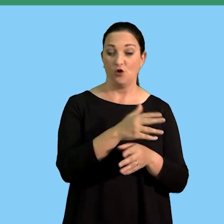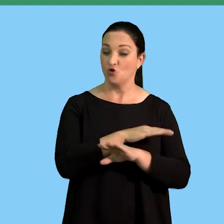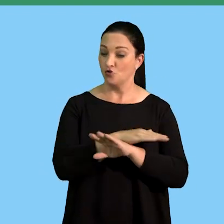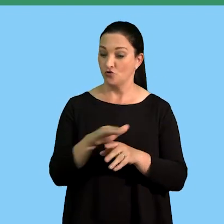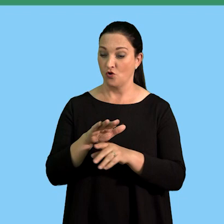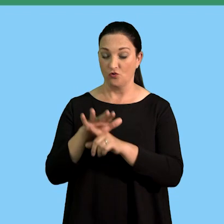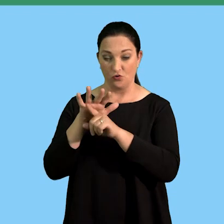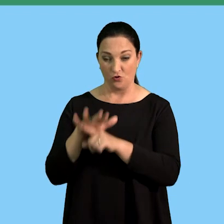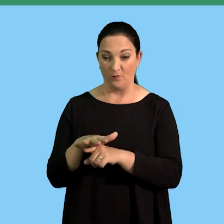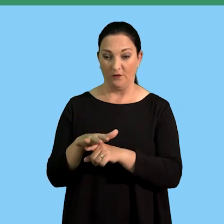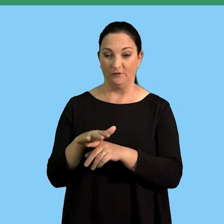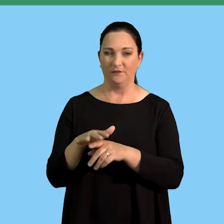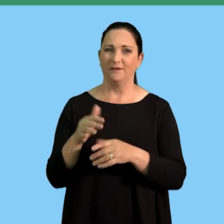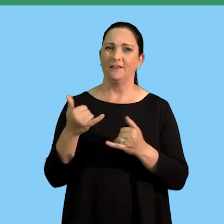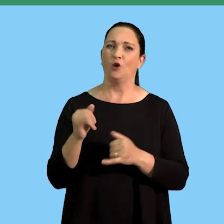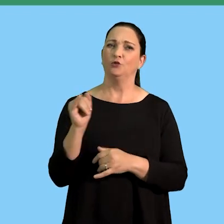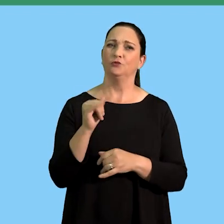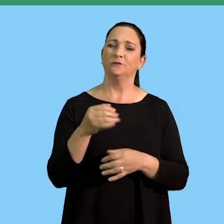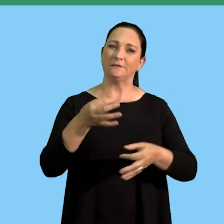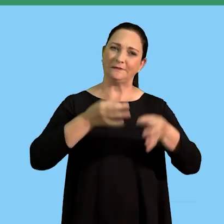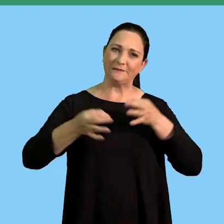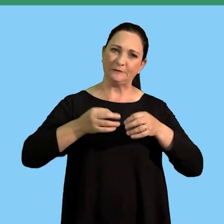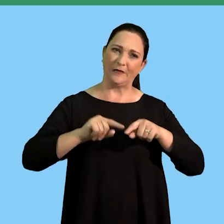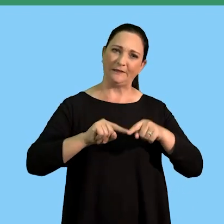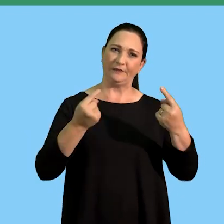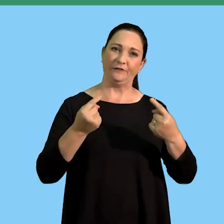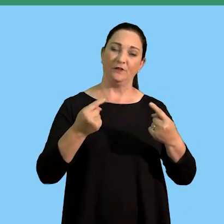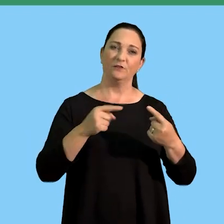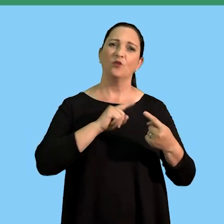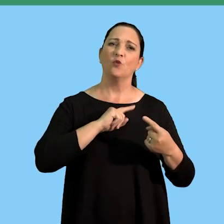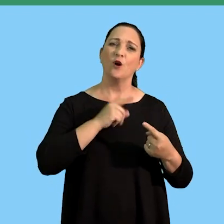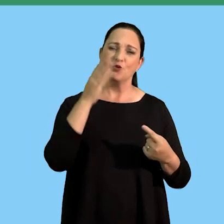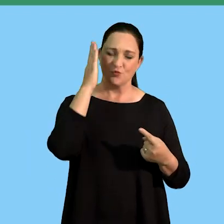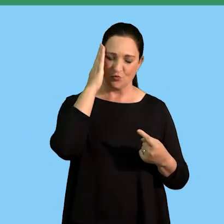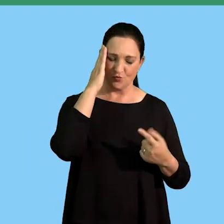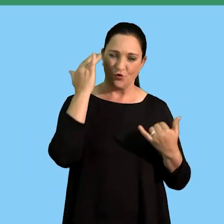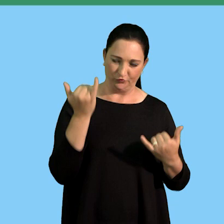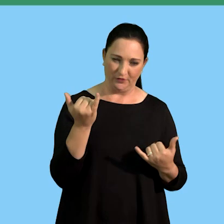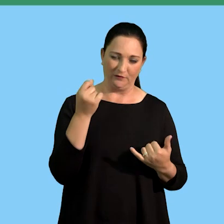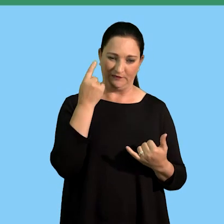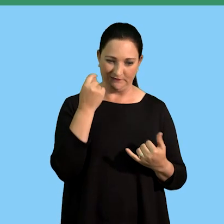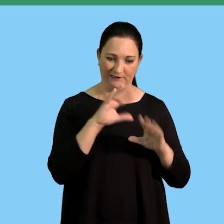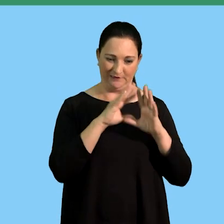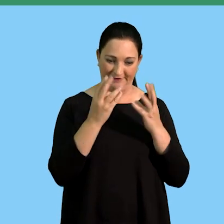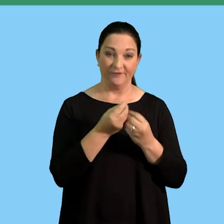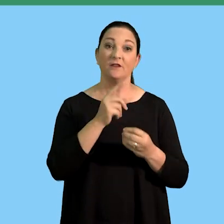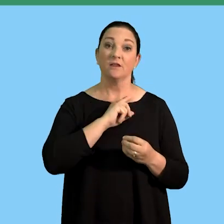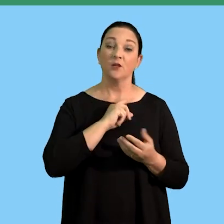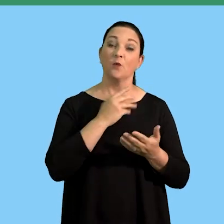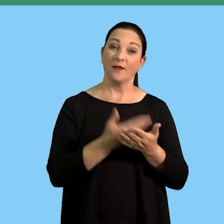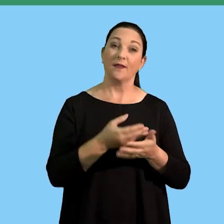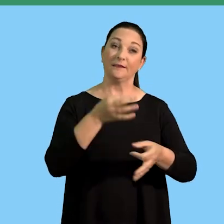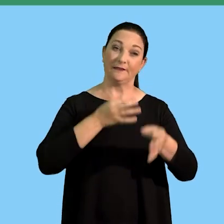insurance and non-compulsory because with that understanding you are in a position to understand everything